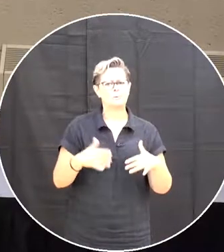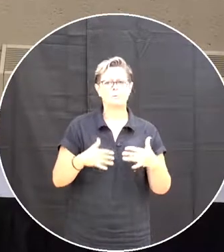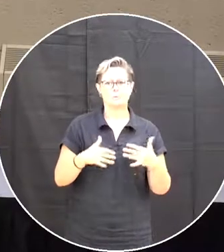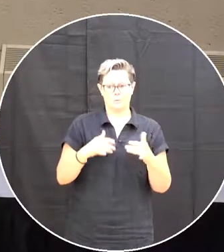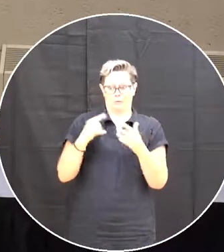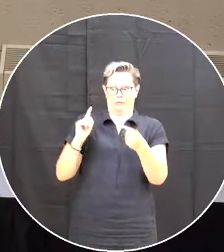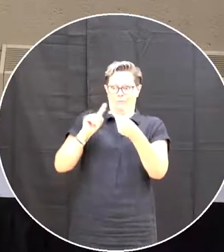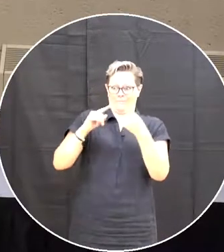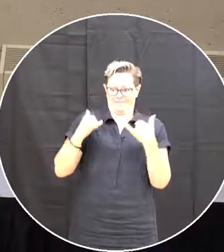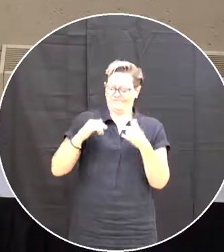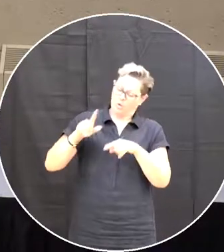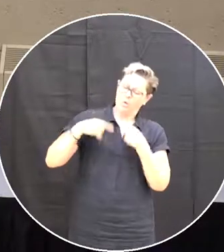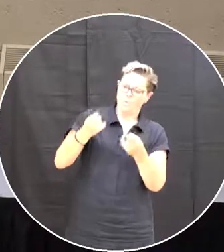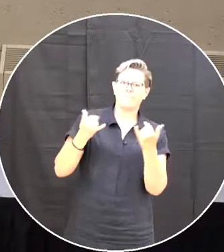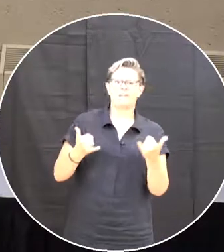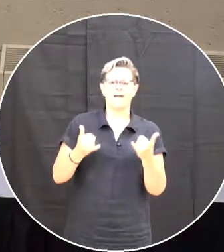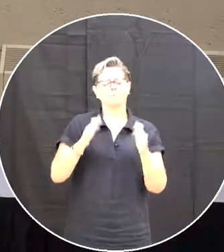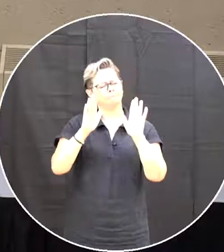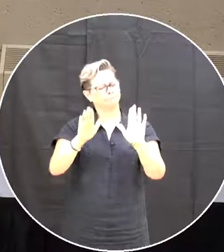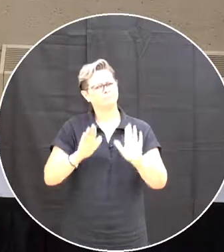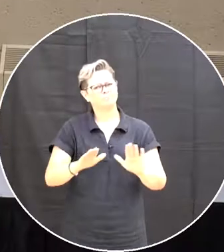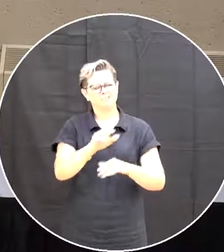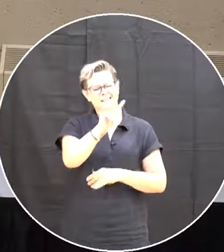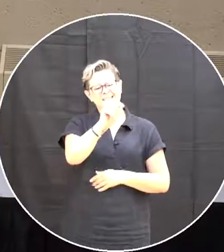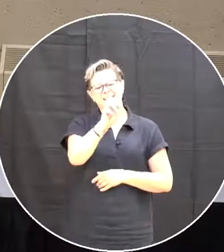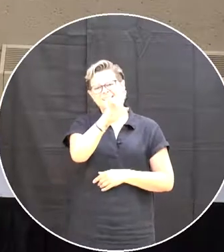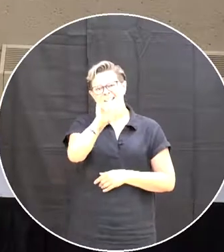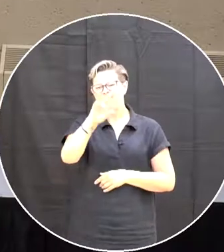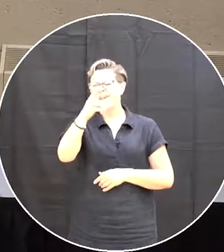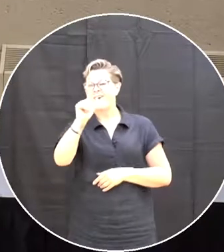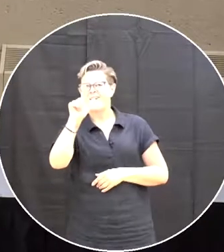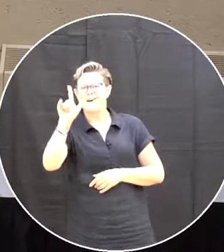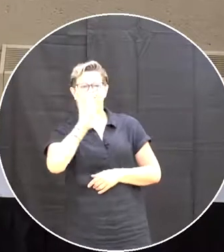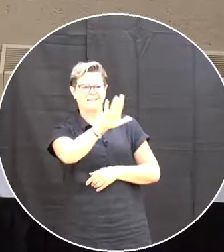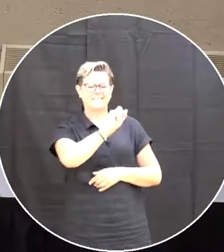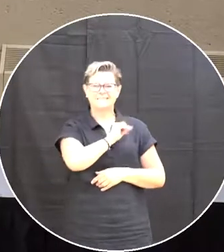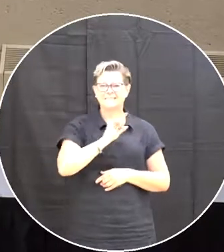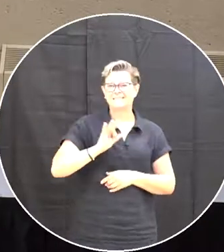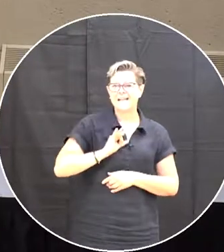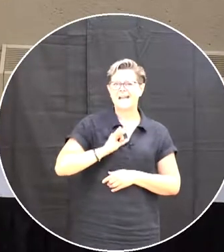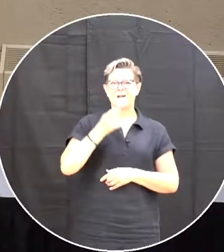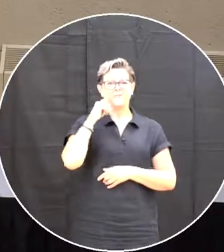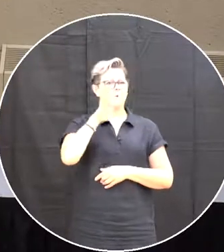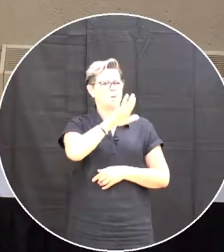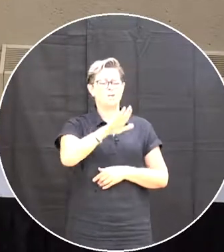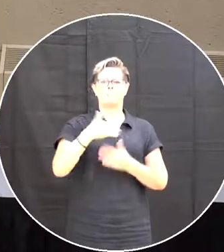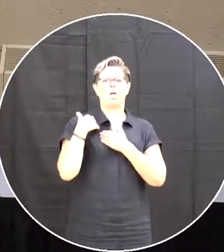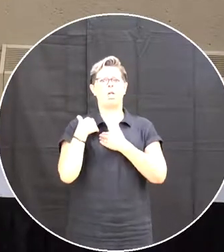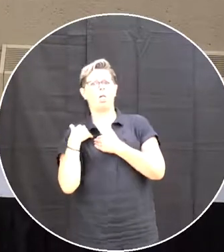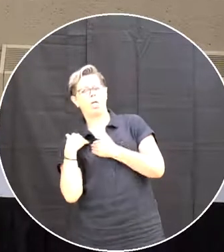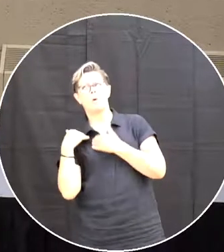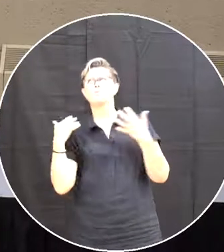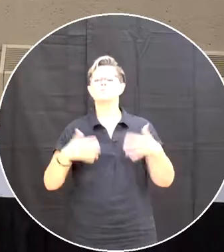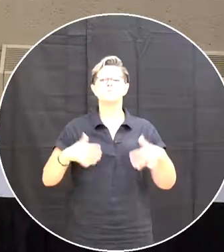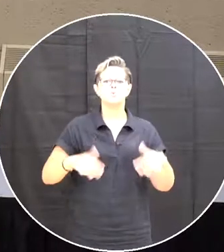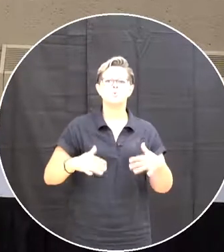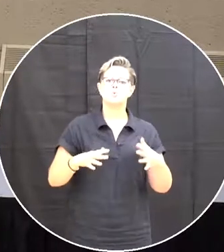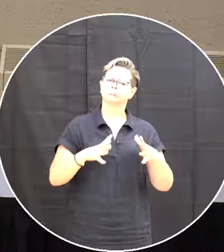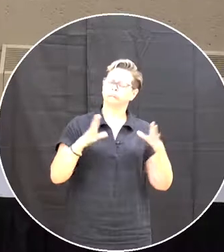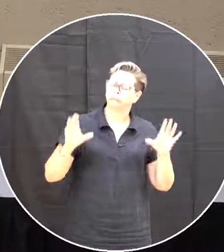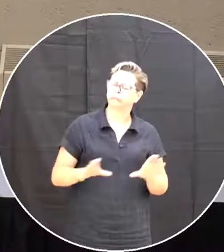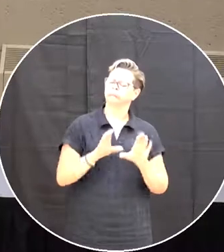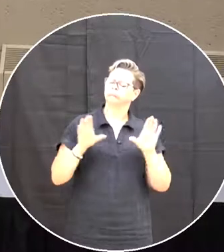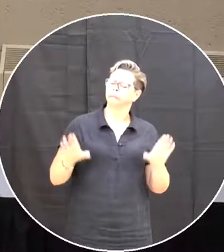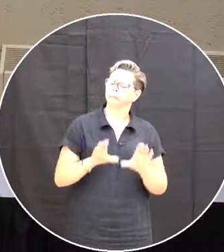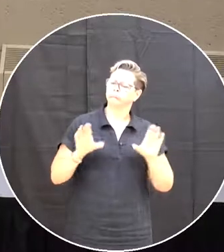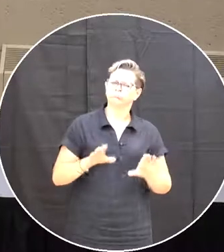point Of course Terry Hall and his staff For the extremely heavy lifting And all the hard work That they've